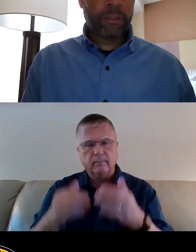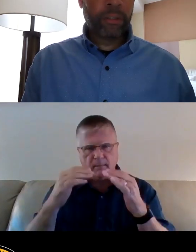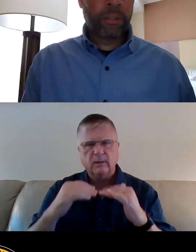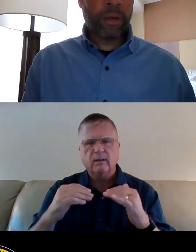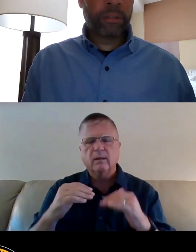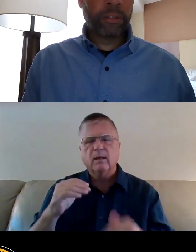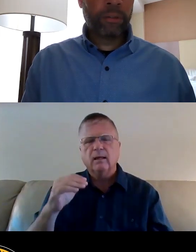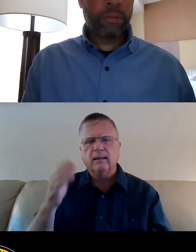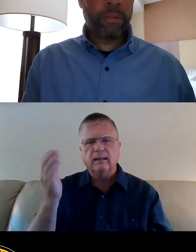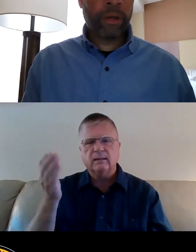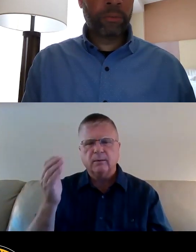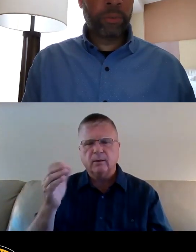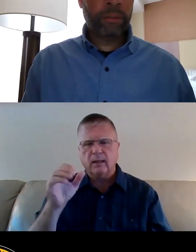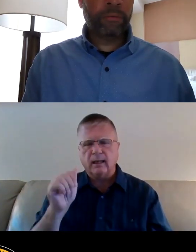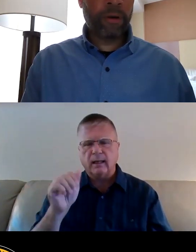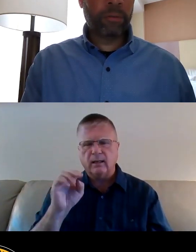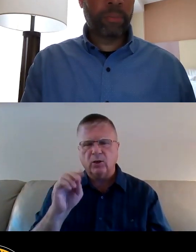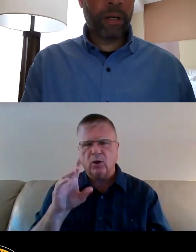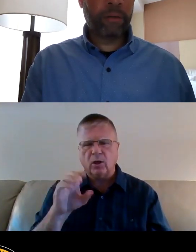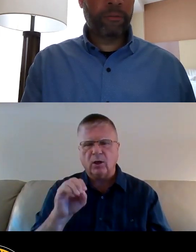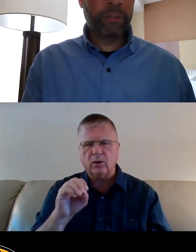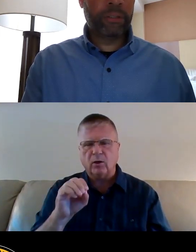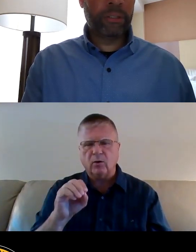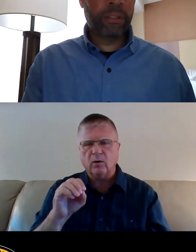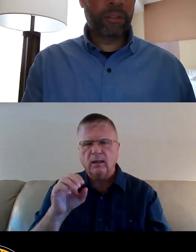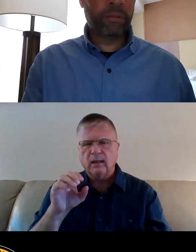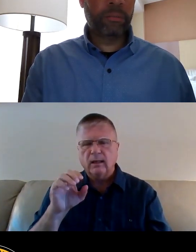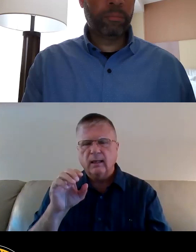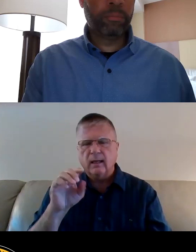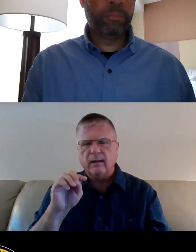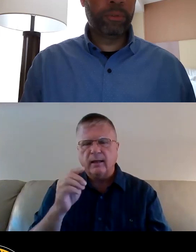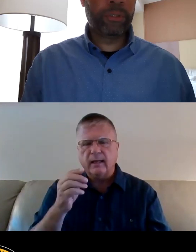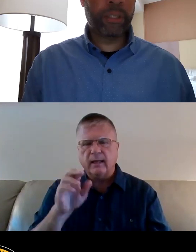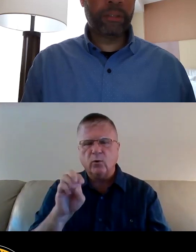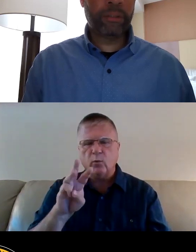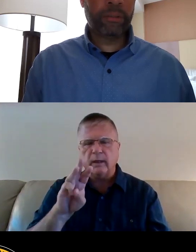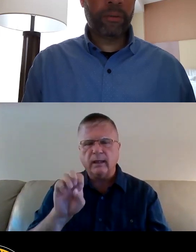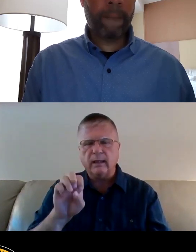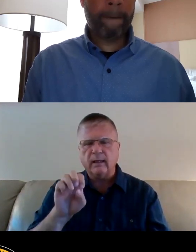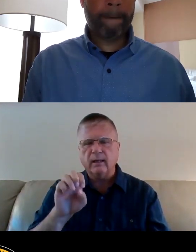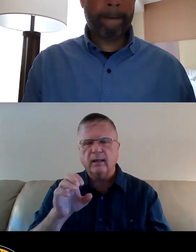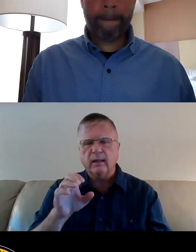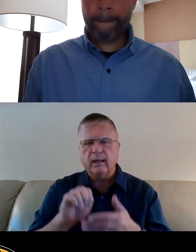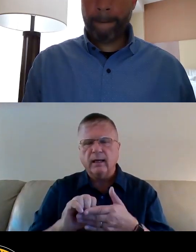is Nthando Thandwi followed by Felicia Butte.